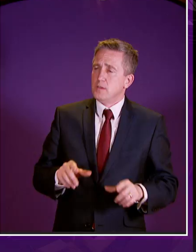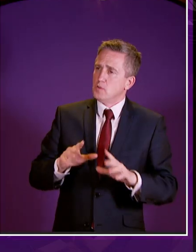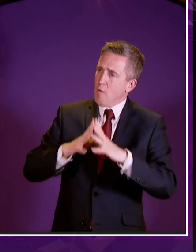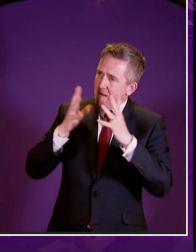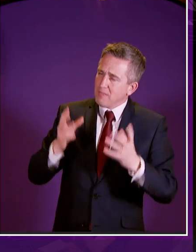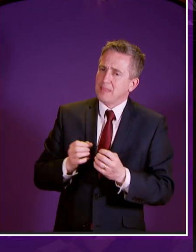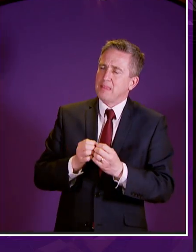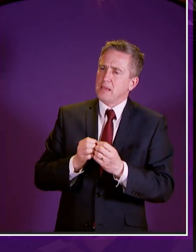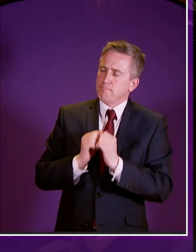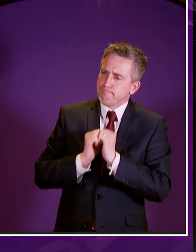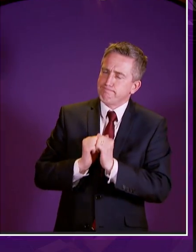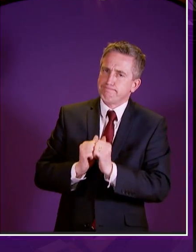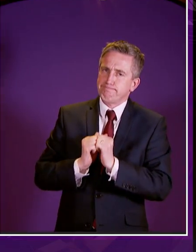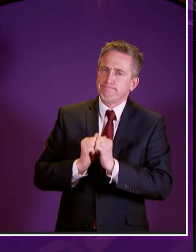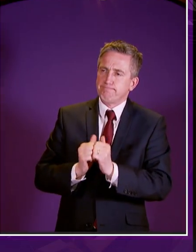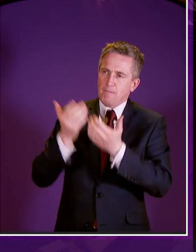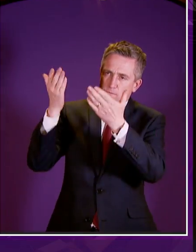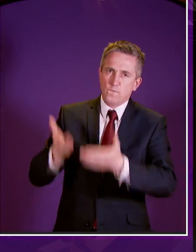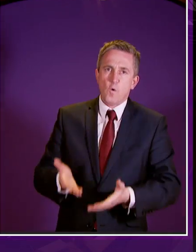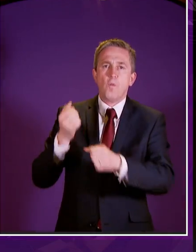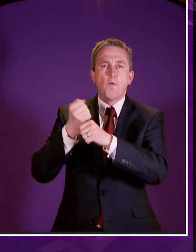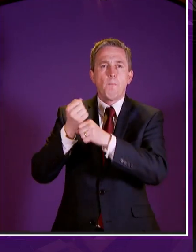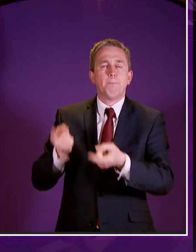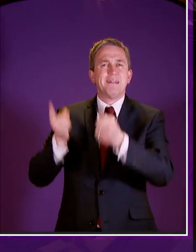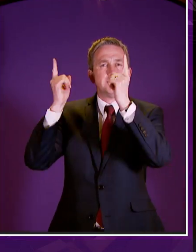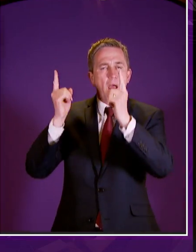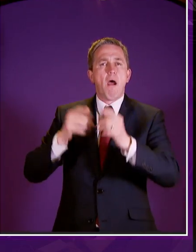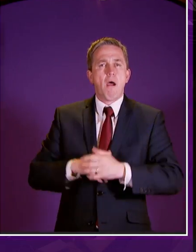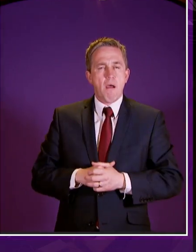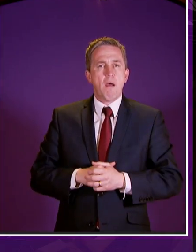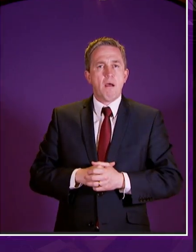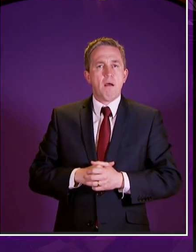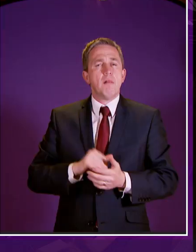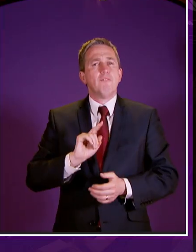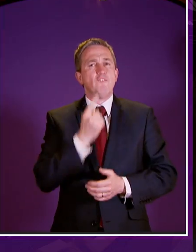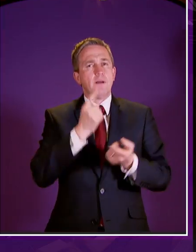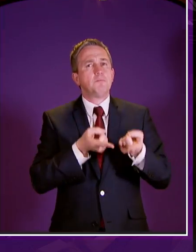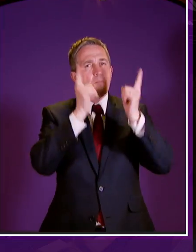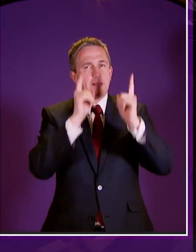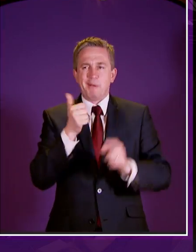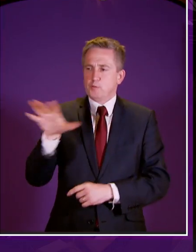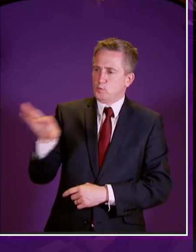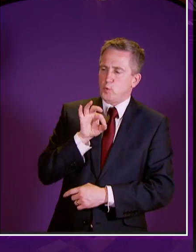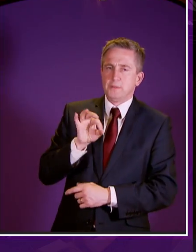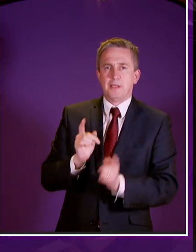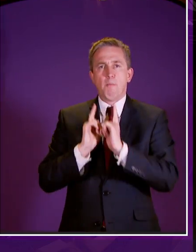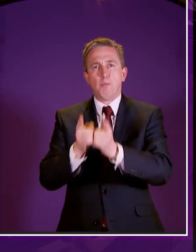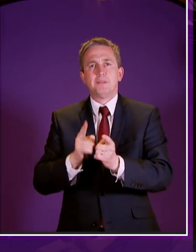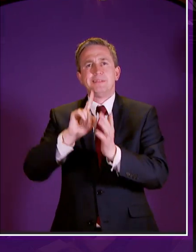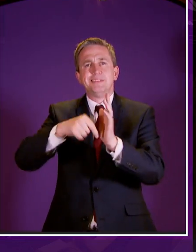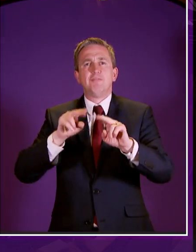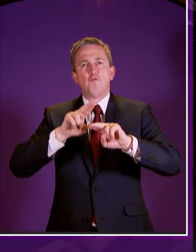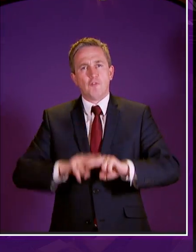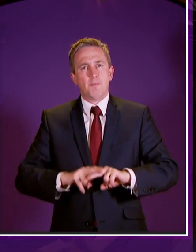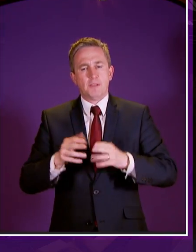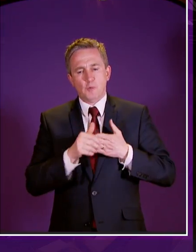i think we can be grateful for as a parliament and as i think someone else said the first minister made a very good choice in appointing you to